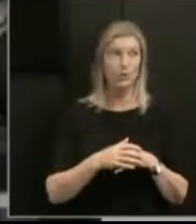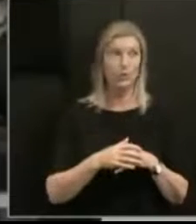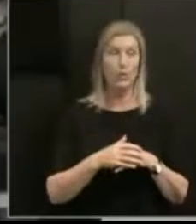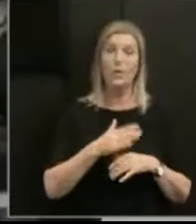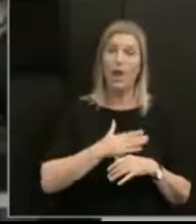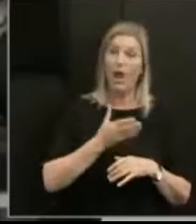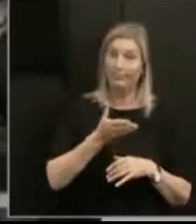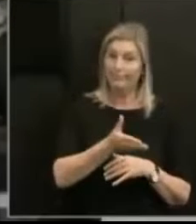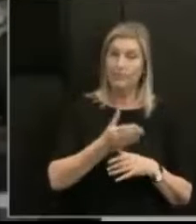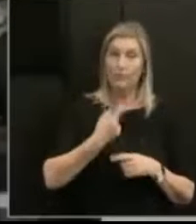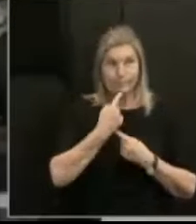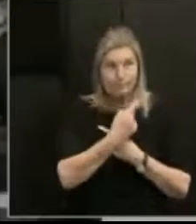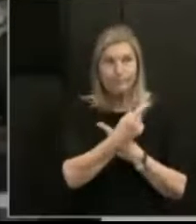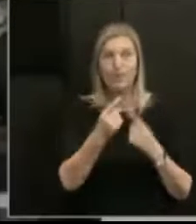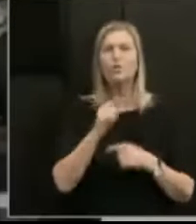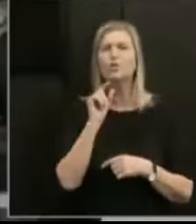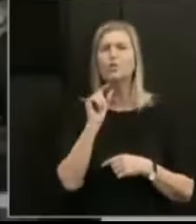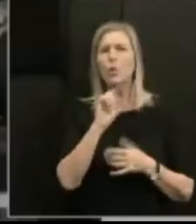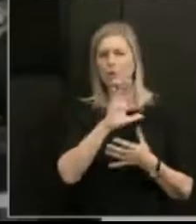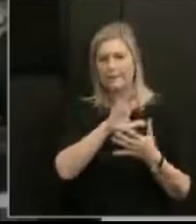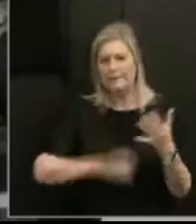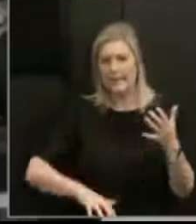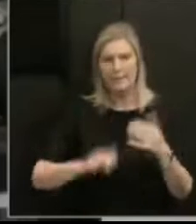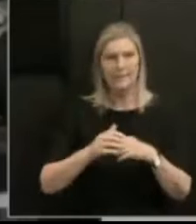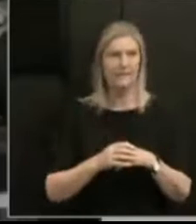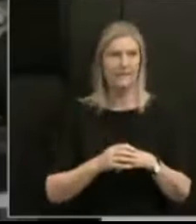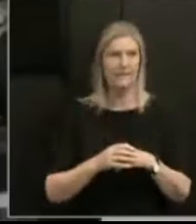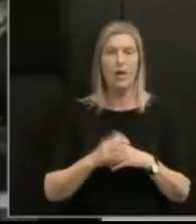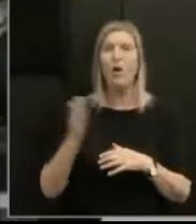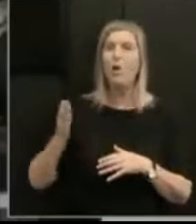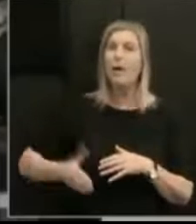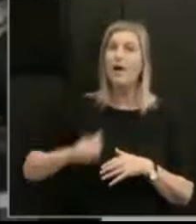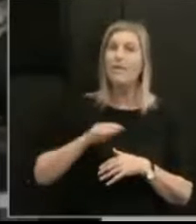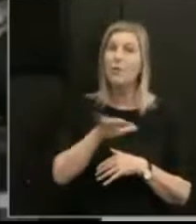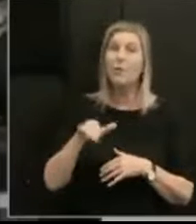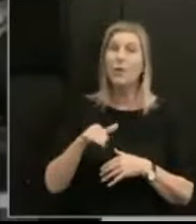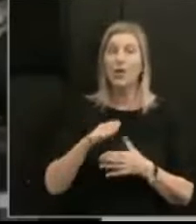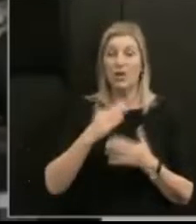to give an address or a short statement on behalf of the Human Rights Commission.